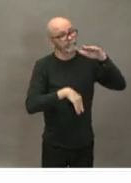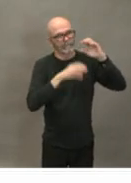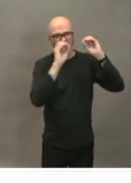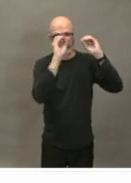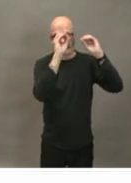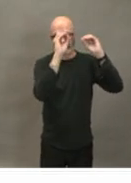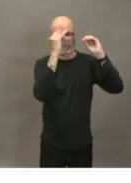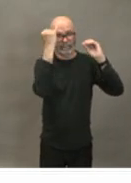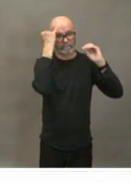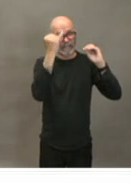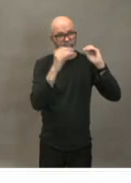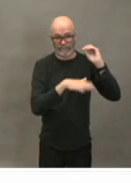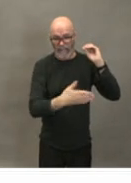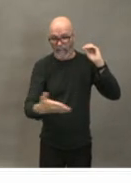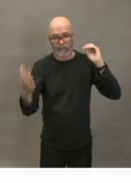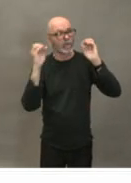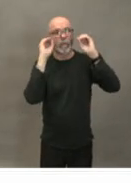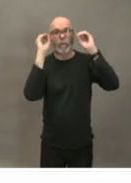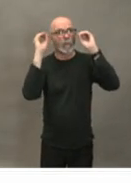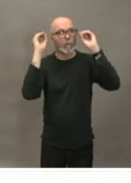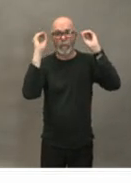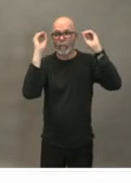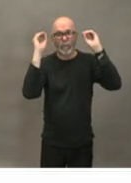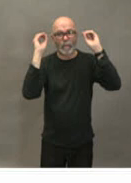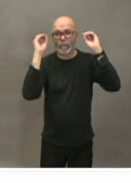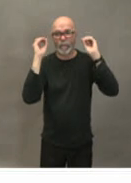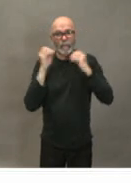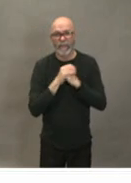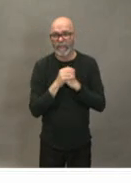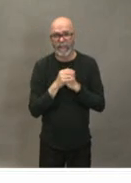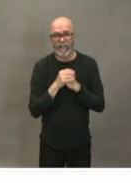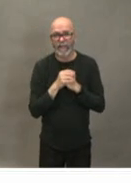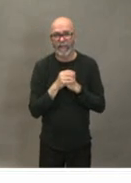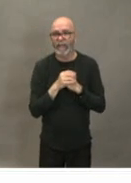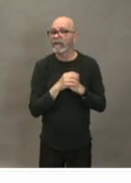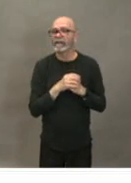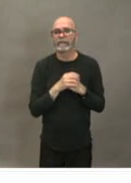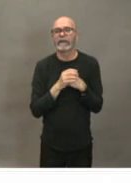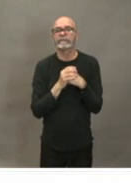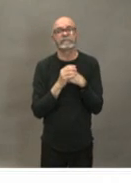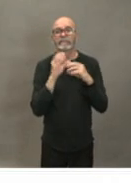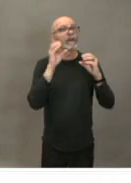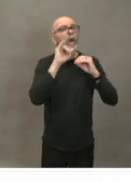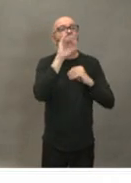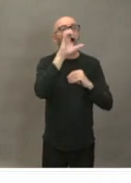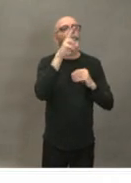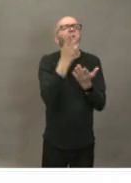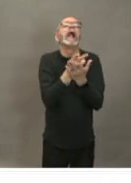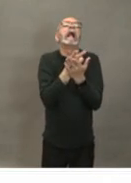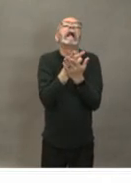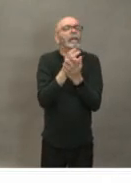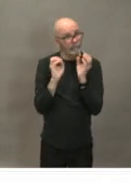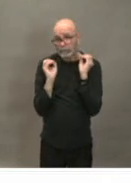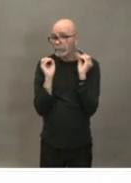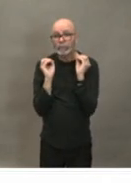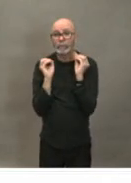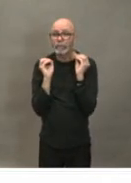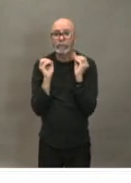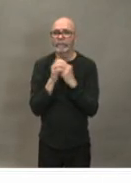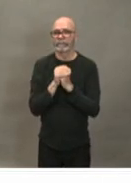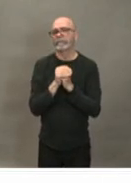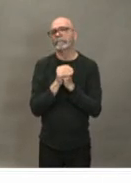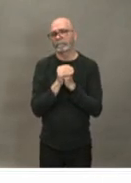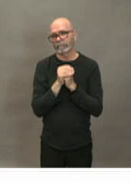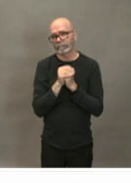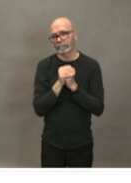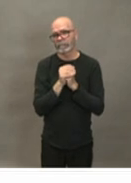children um in that age range that needed um intensive care admission either so we're working in partnership with nsha and